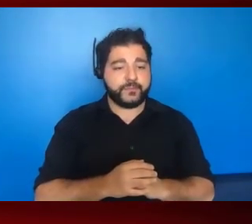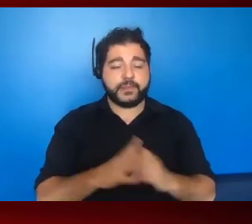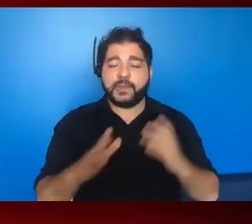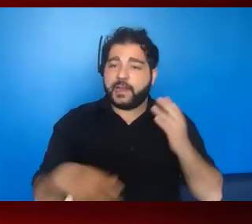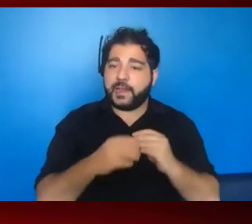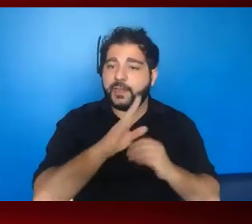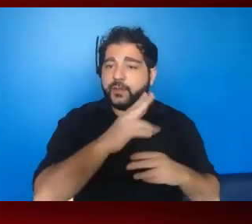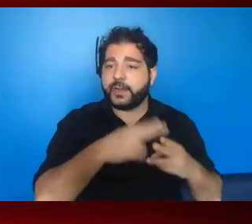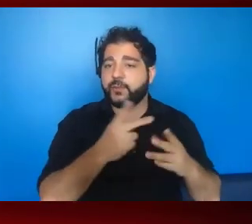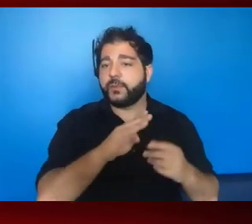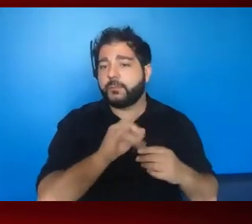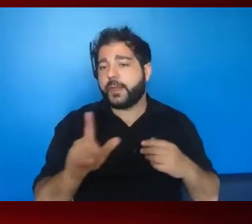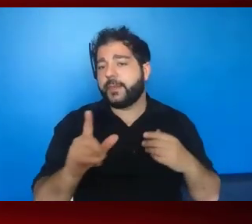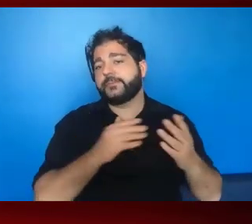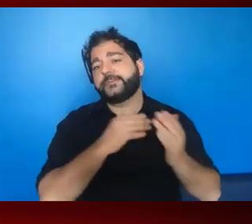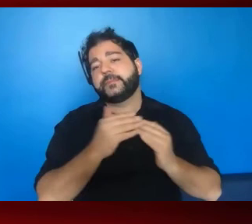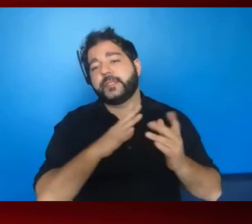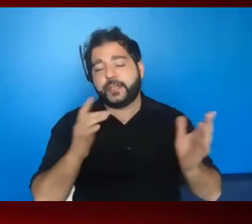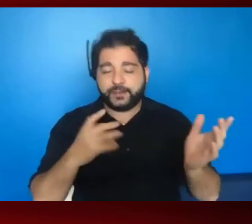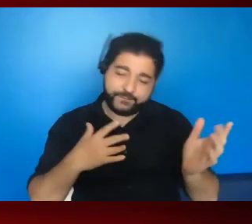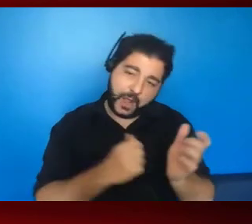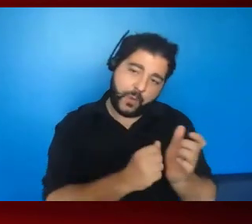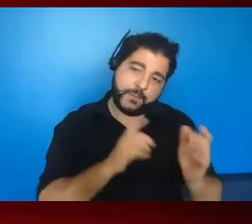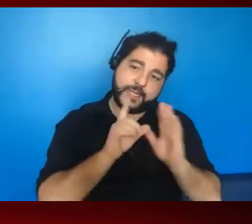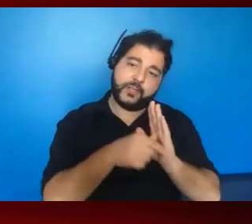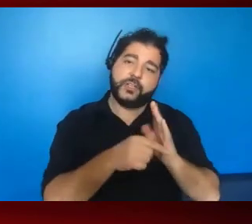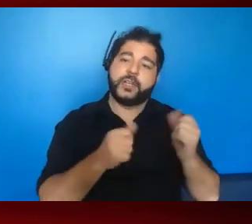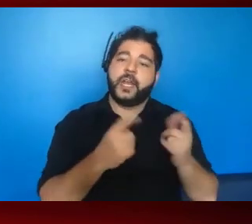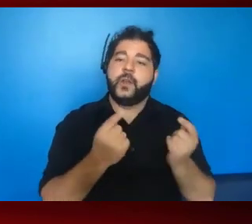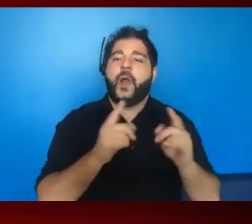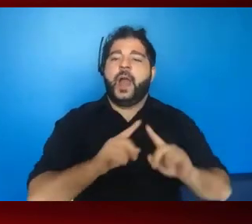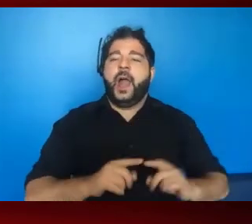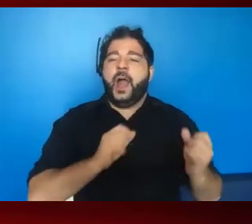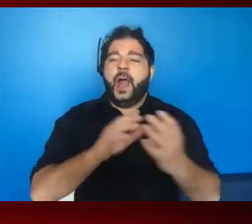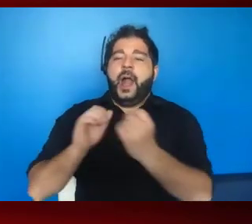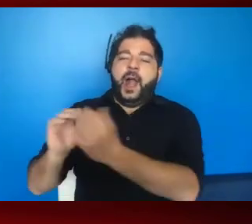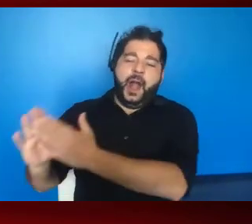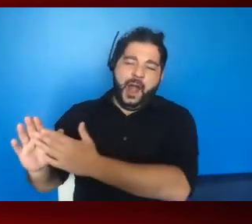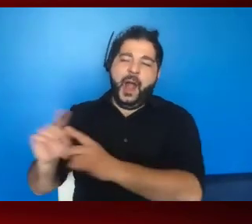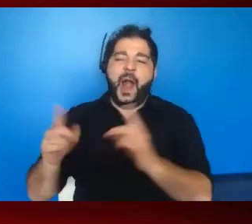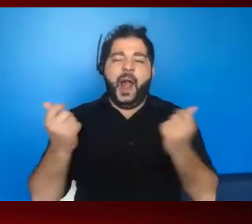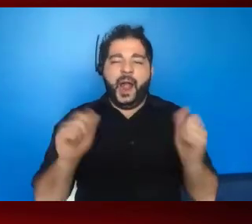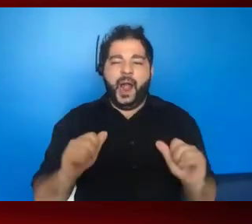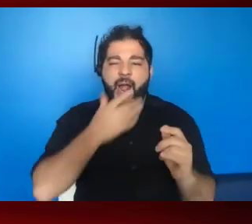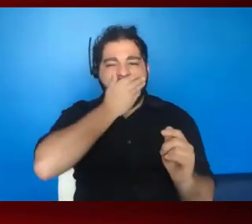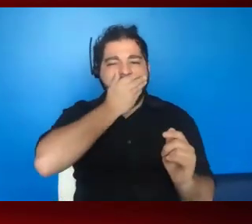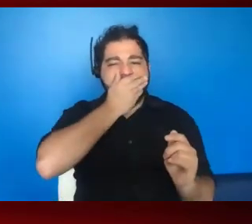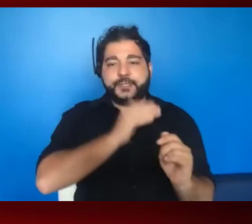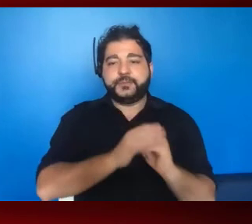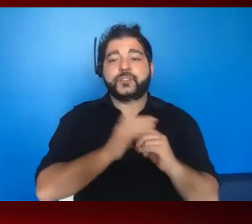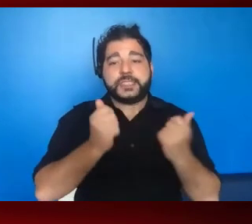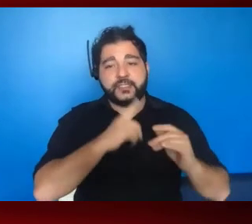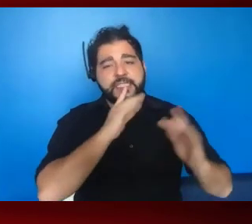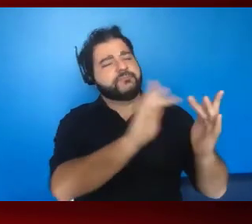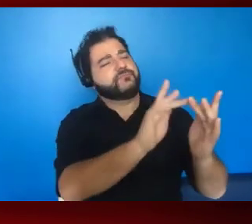to the bill and that sort of thing and follow up. So you can do it in different ways, but everyone is, you know, you could just reach out, just say, thank you.